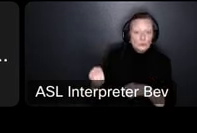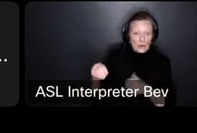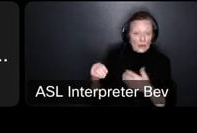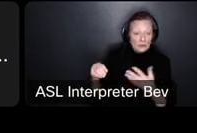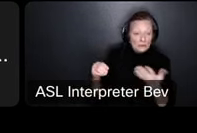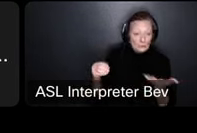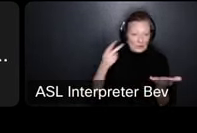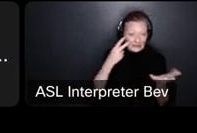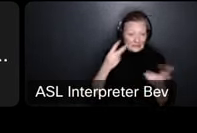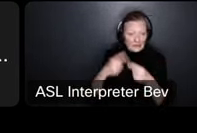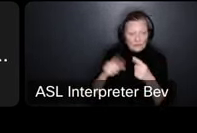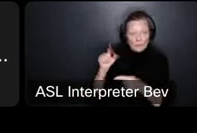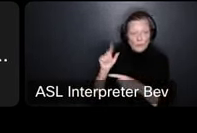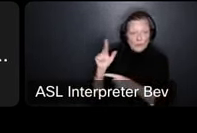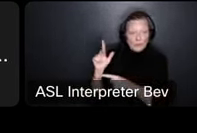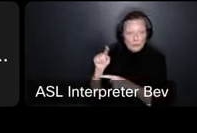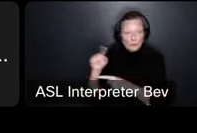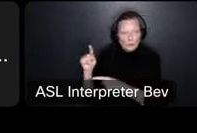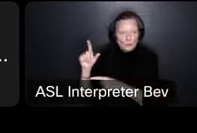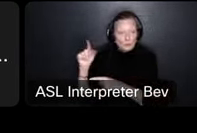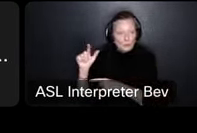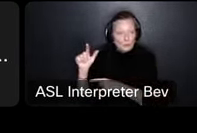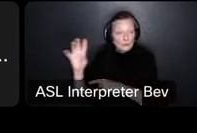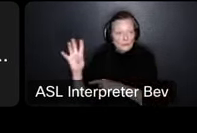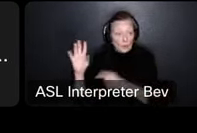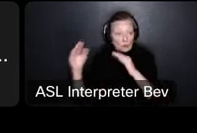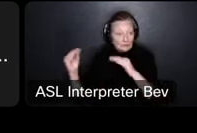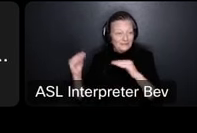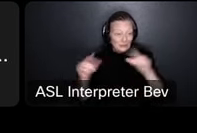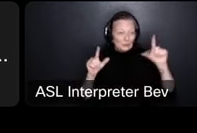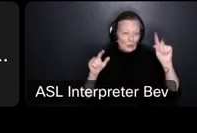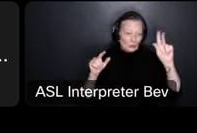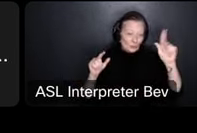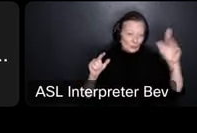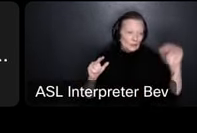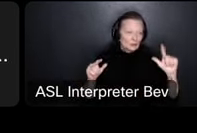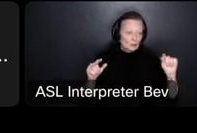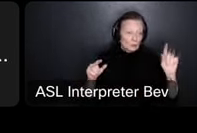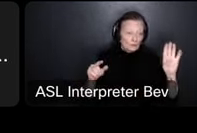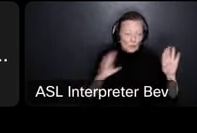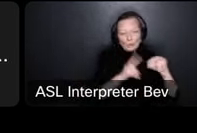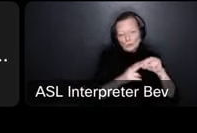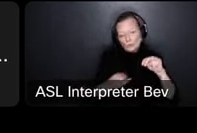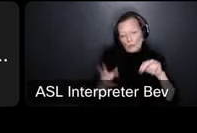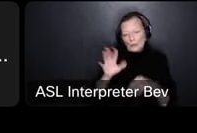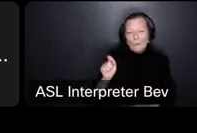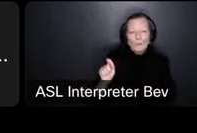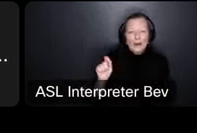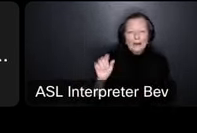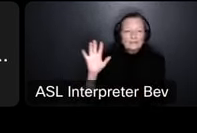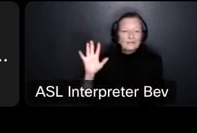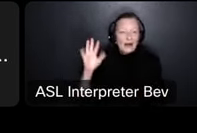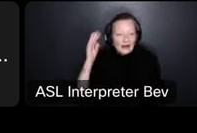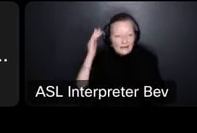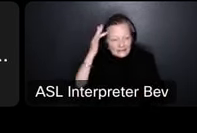uh from 2023 to 2024 proposed it'll drop down roughly about 0.5 cents and that's